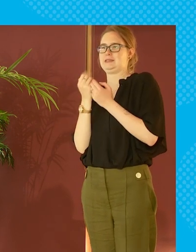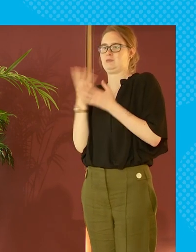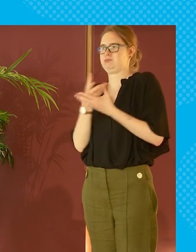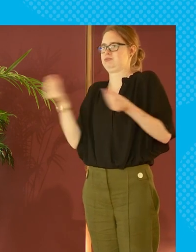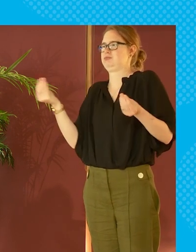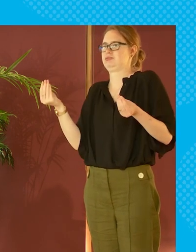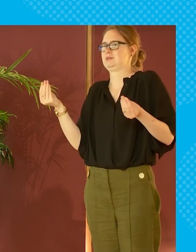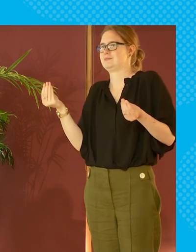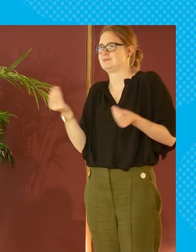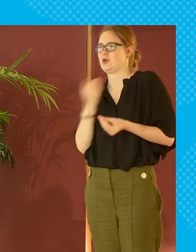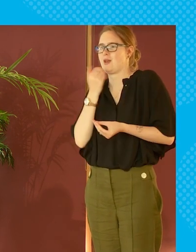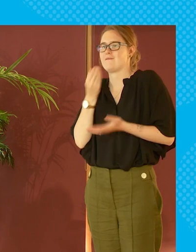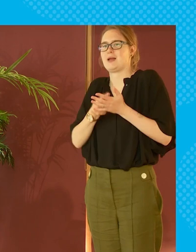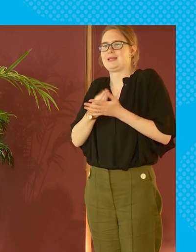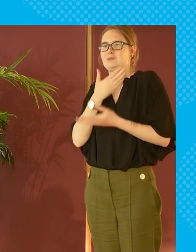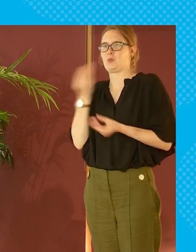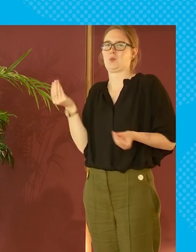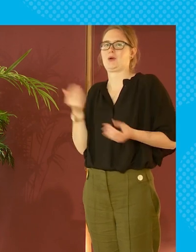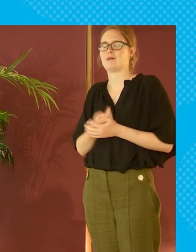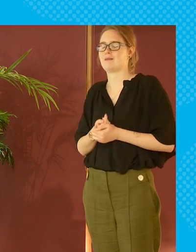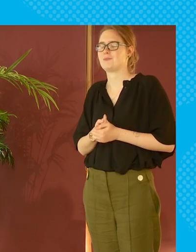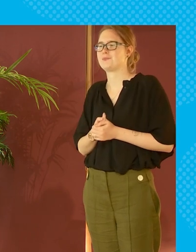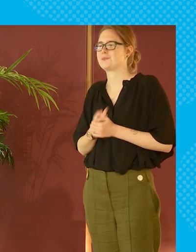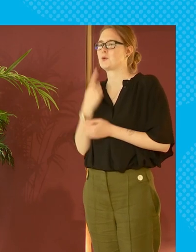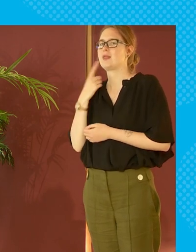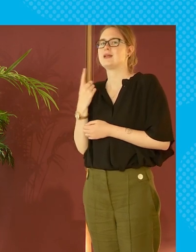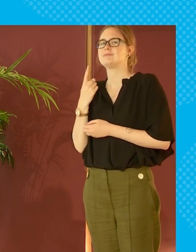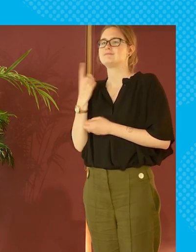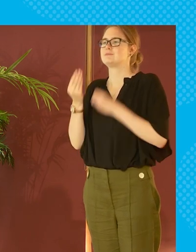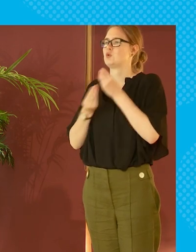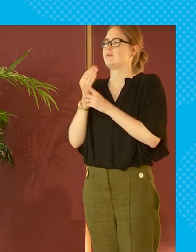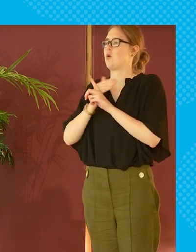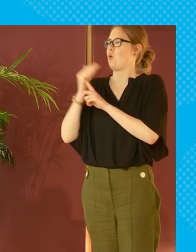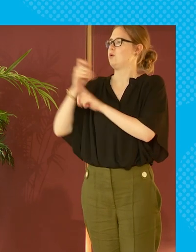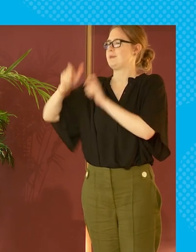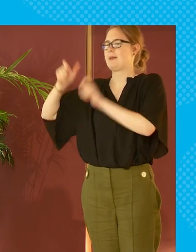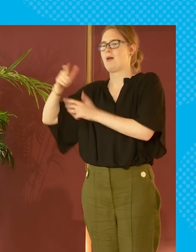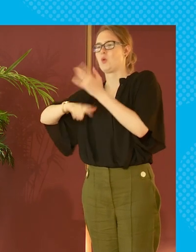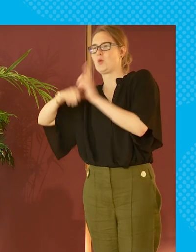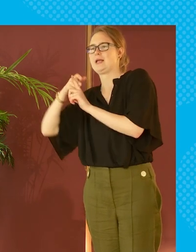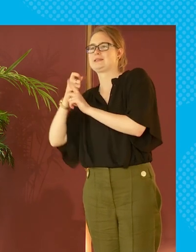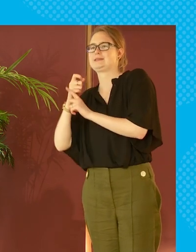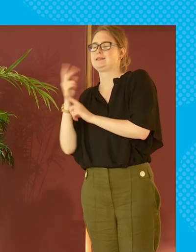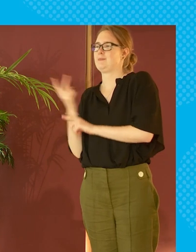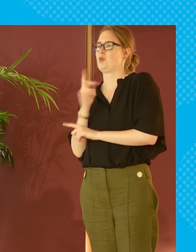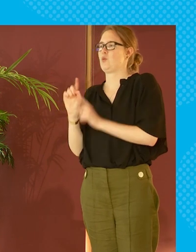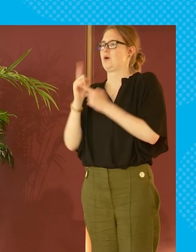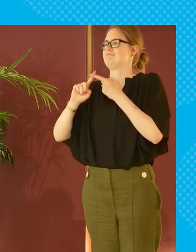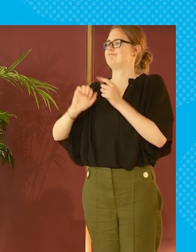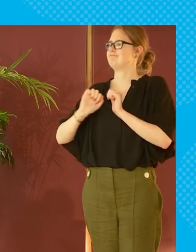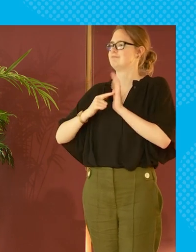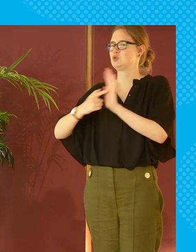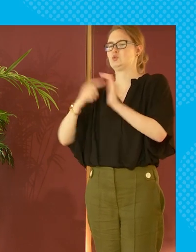naff all it's gone in a week so i think that i think both i think the story for older people in uk is both one